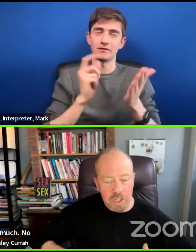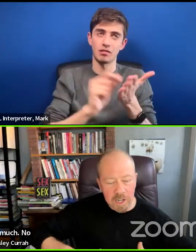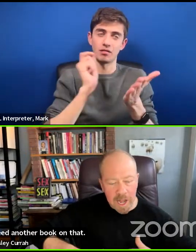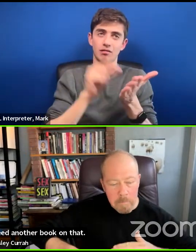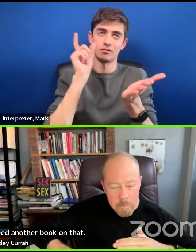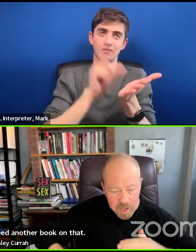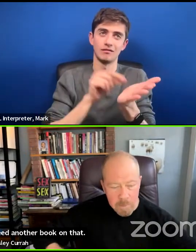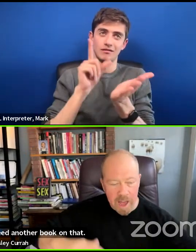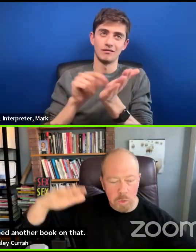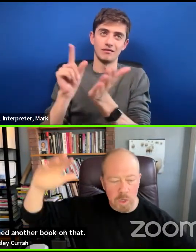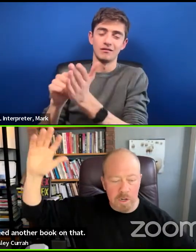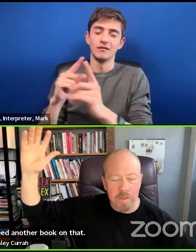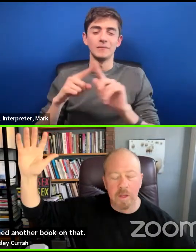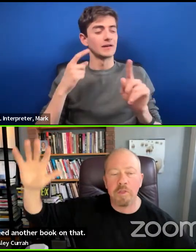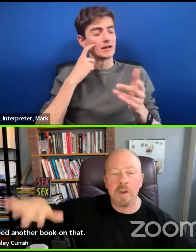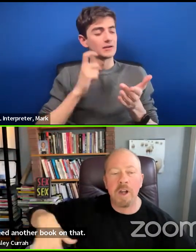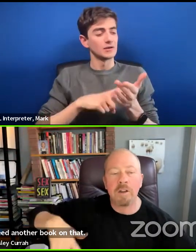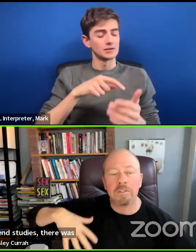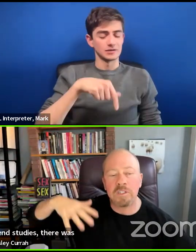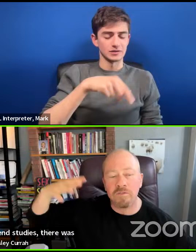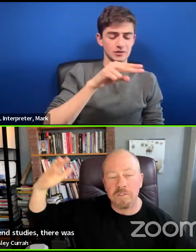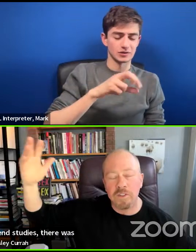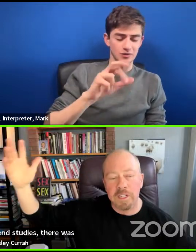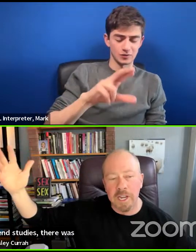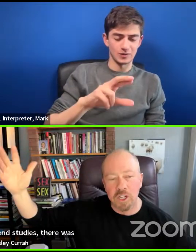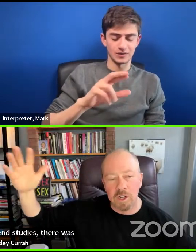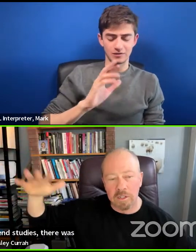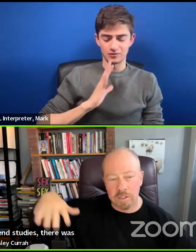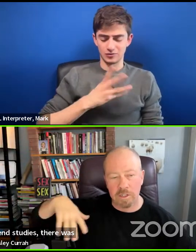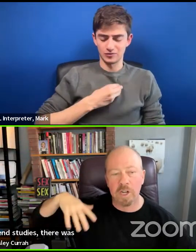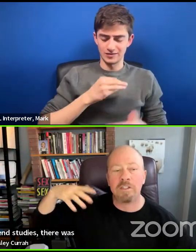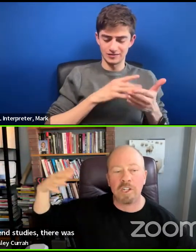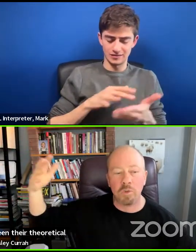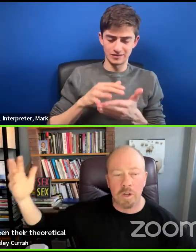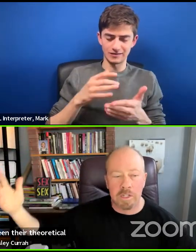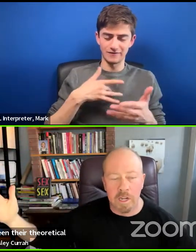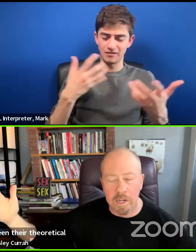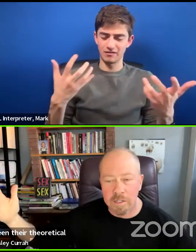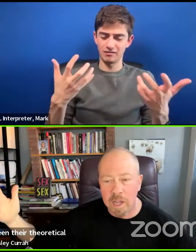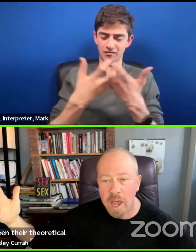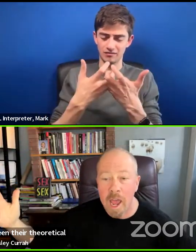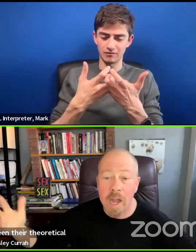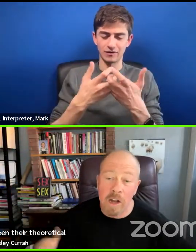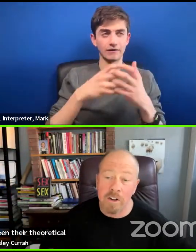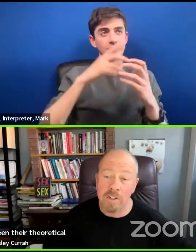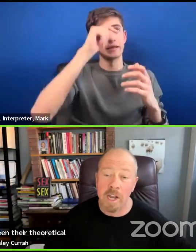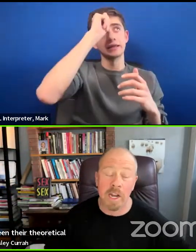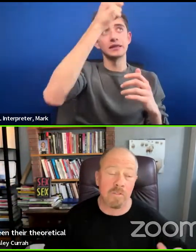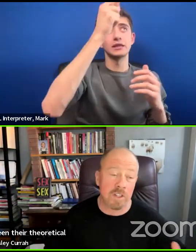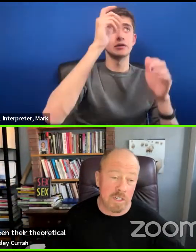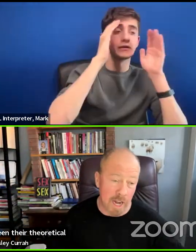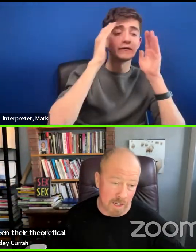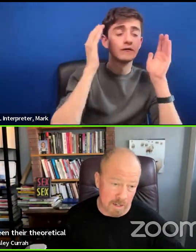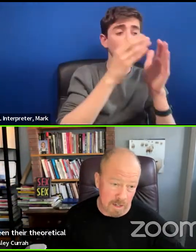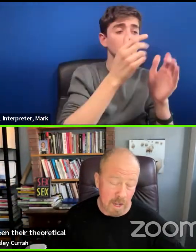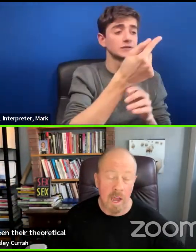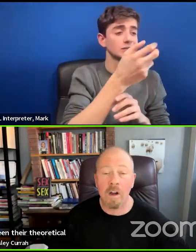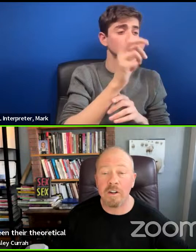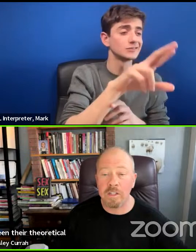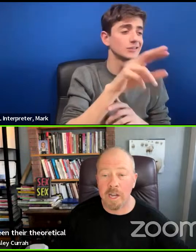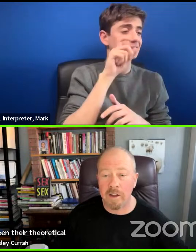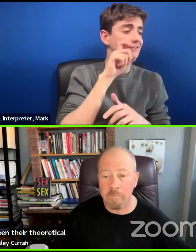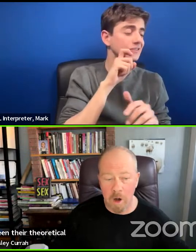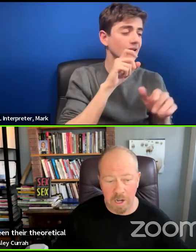there was just like a mismatch between our theoretical sophistication on gender and sexuality studies and our understanding of the state,